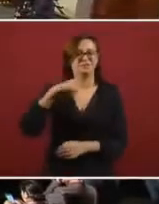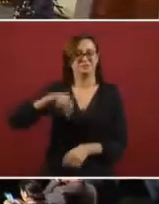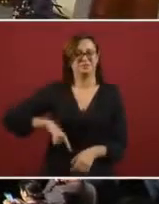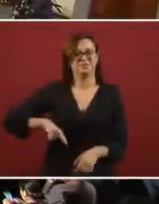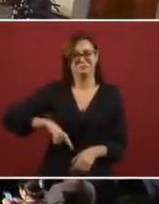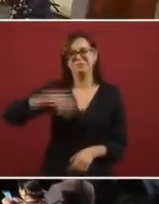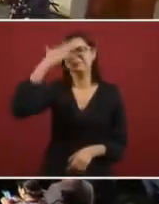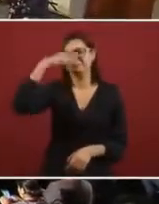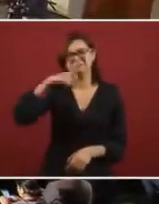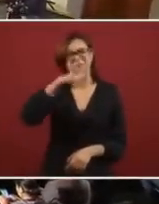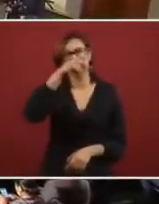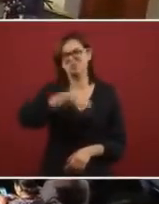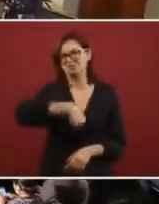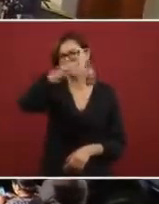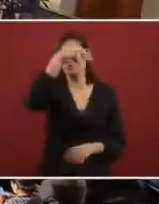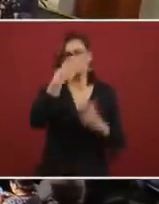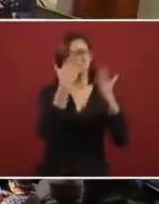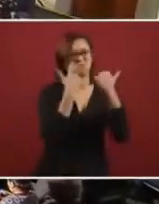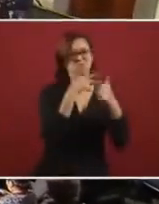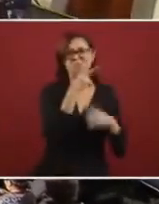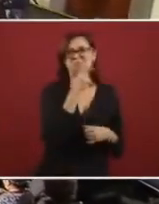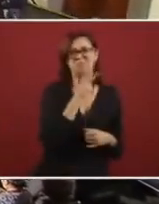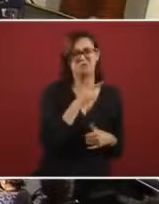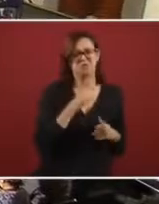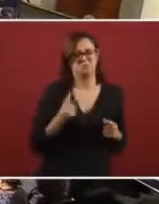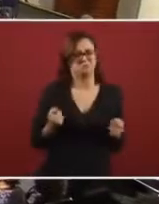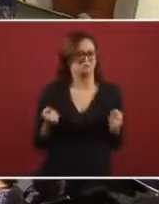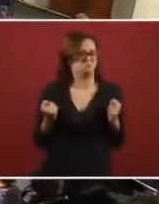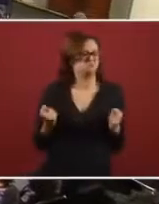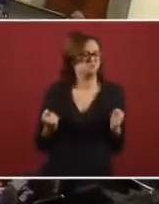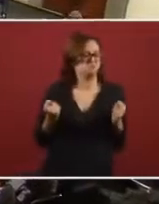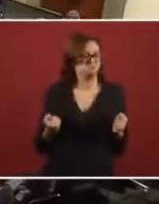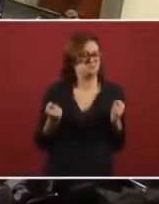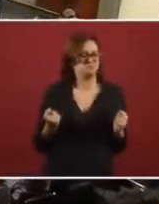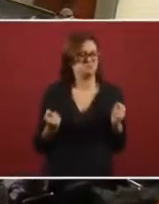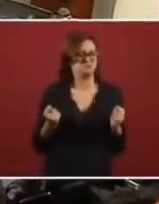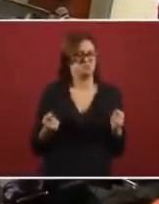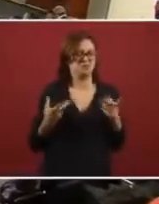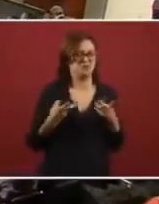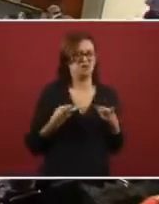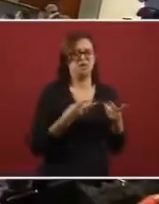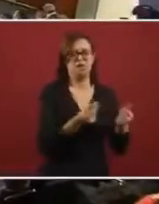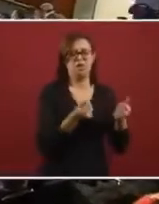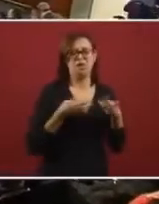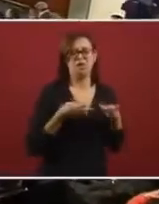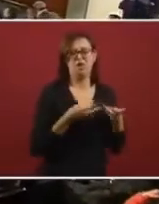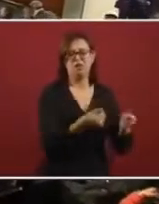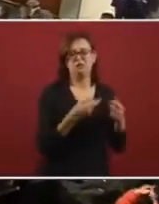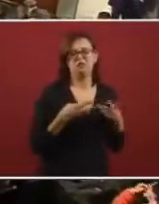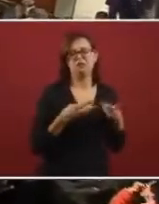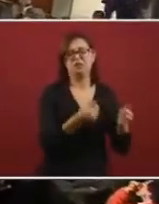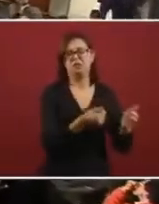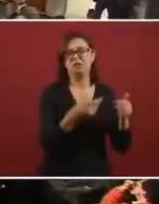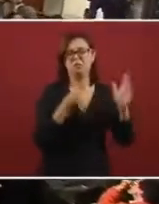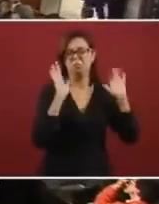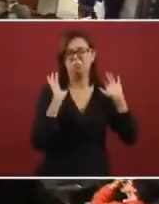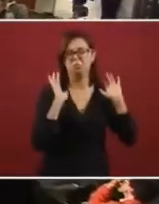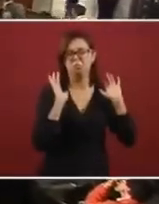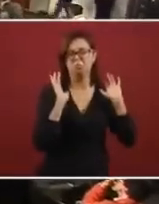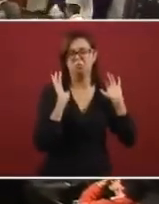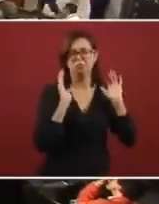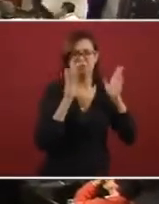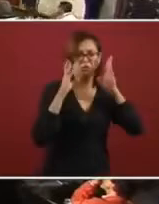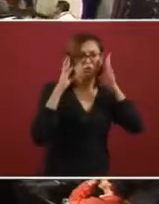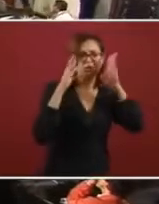we knew they knew where the petroleum was but they didn't care to produce petroleum